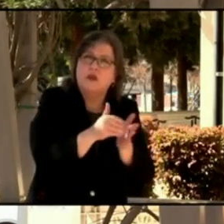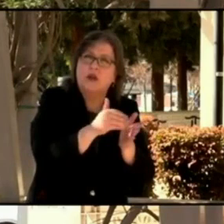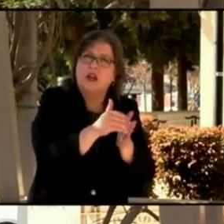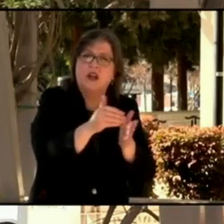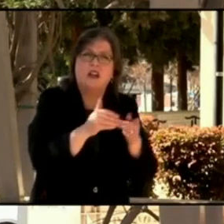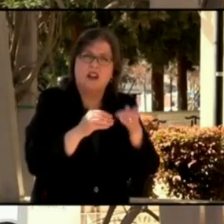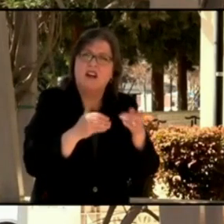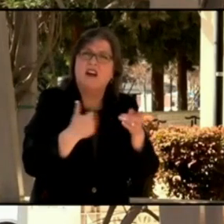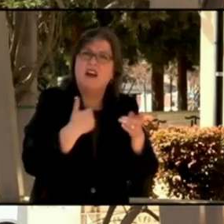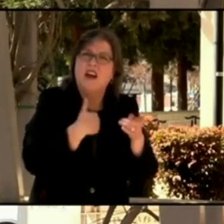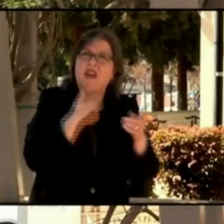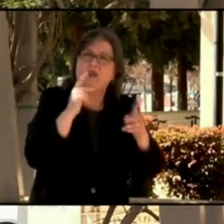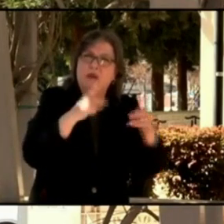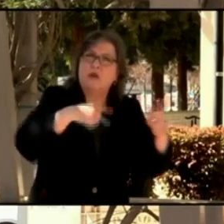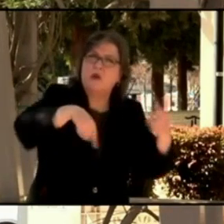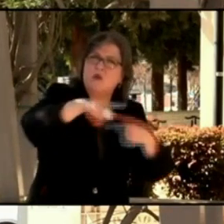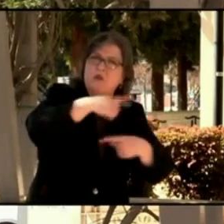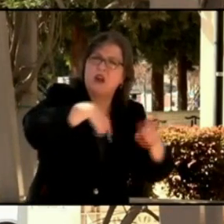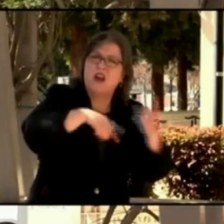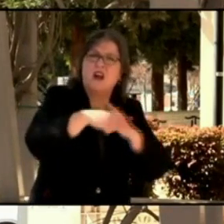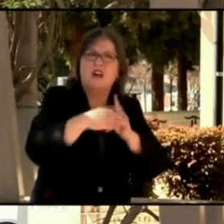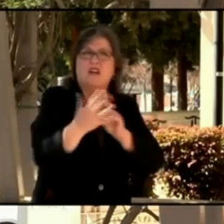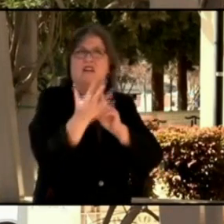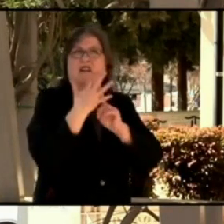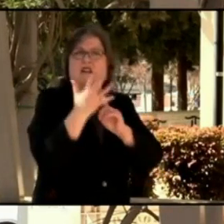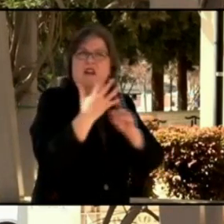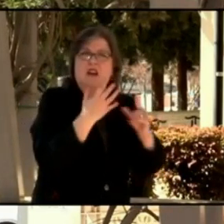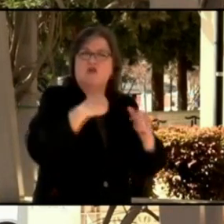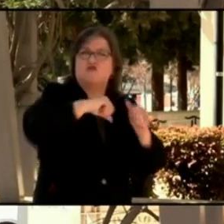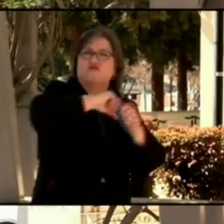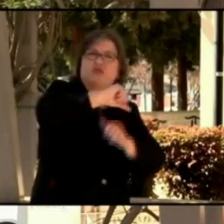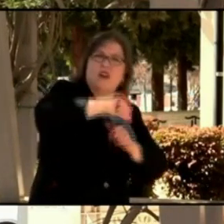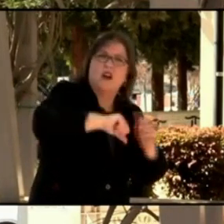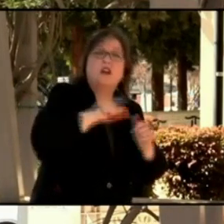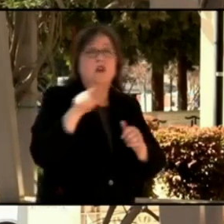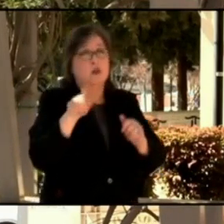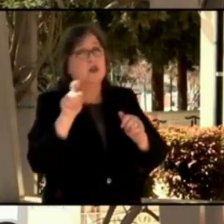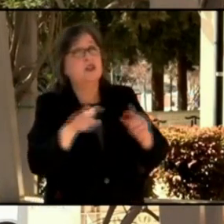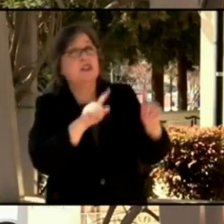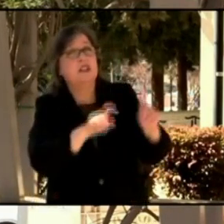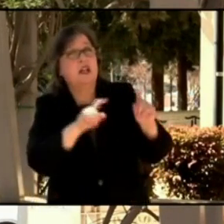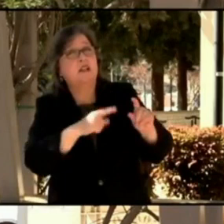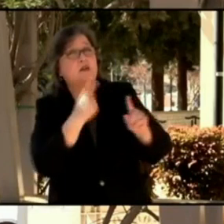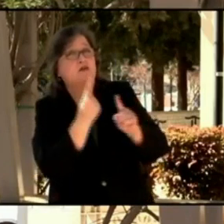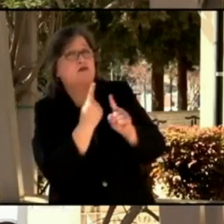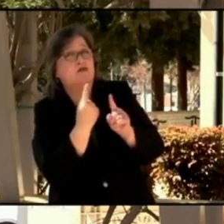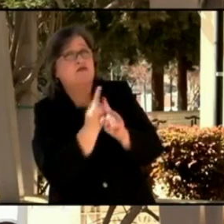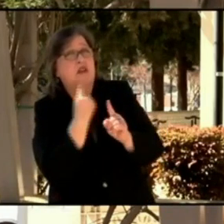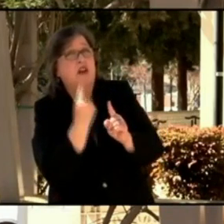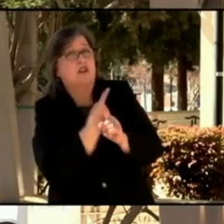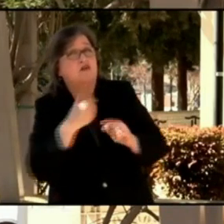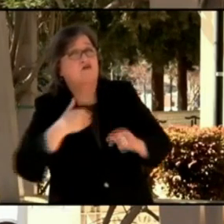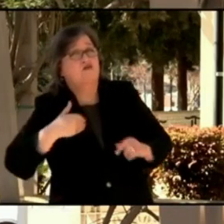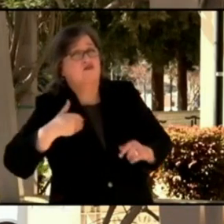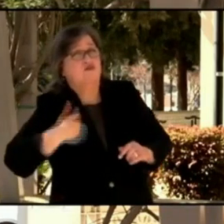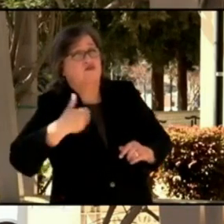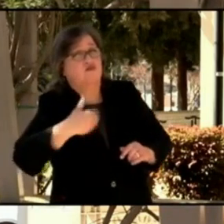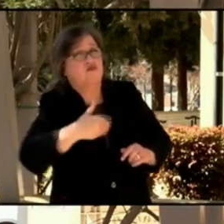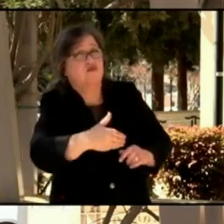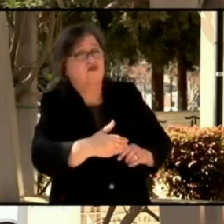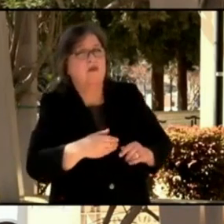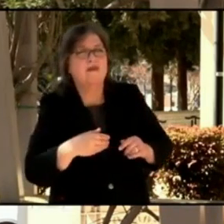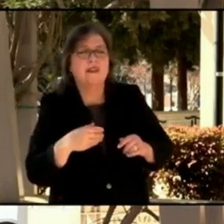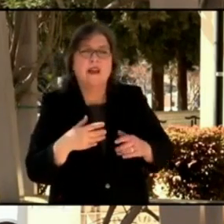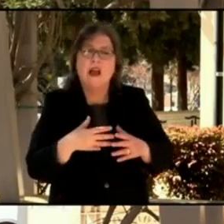exposure to others, you should get tested regularly. How regularly depends on how much exposure you